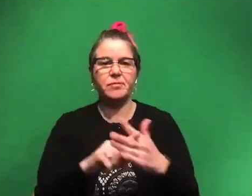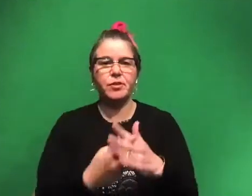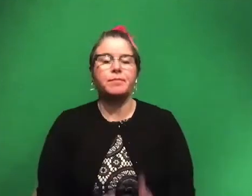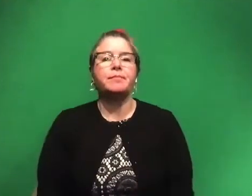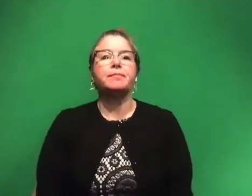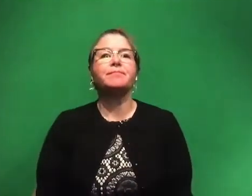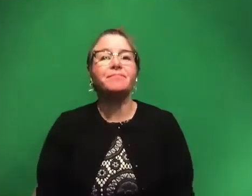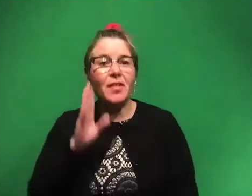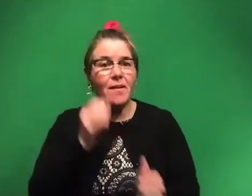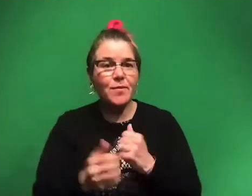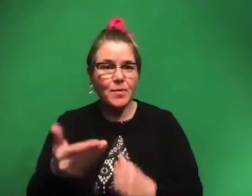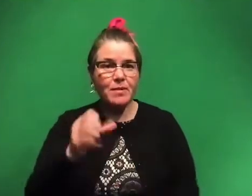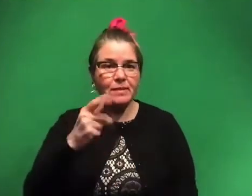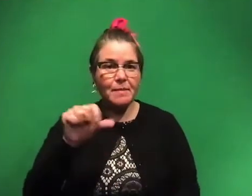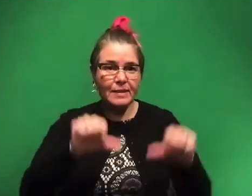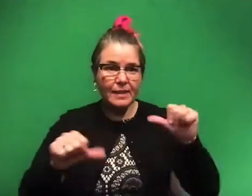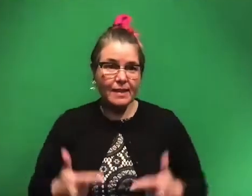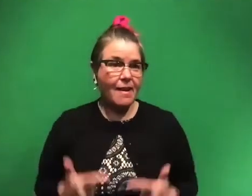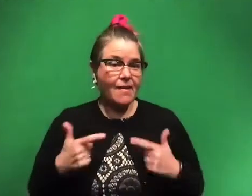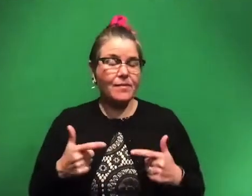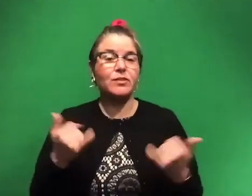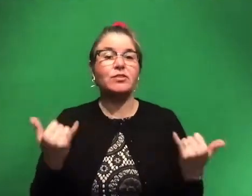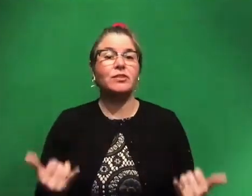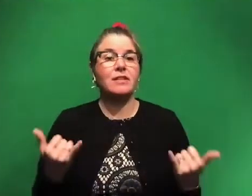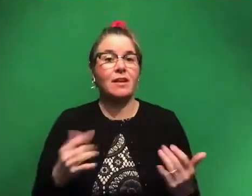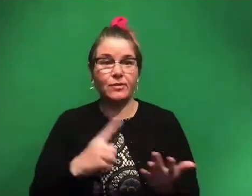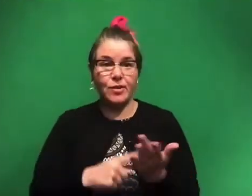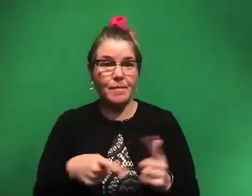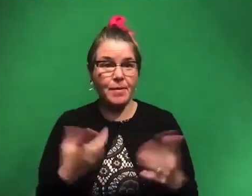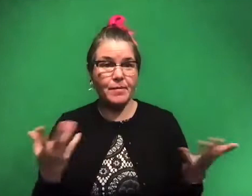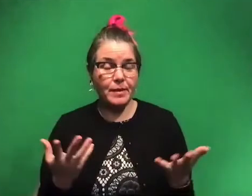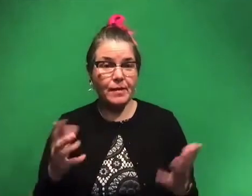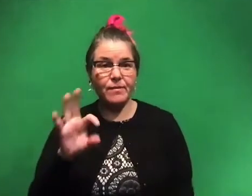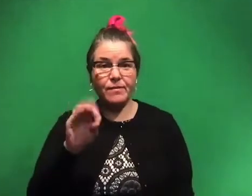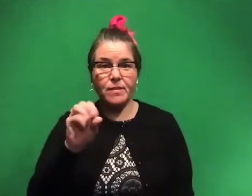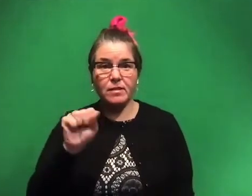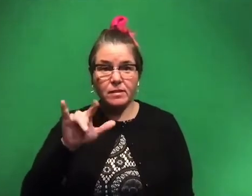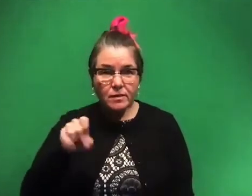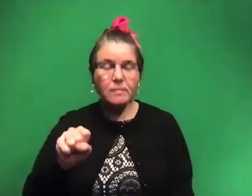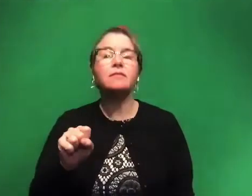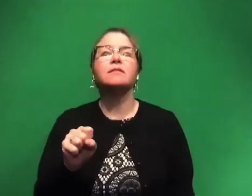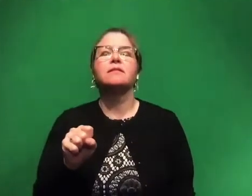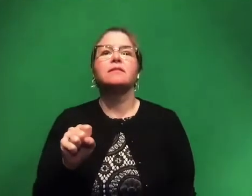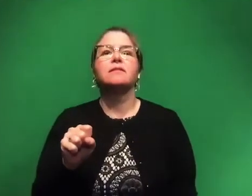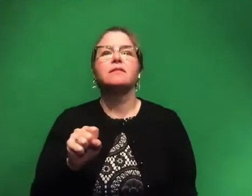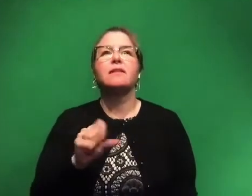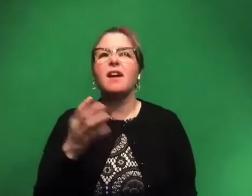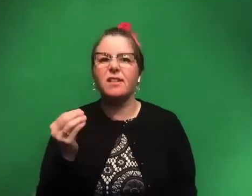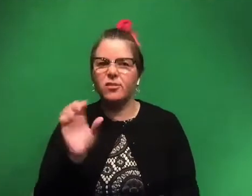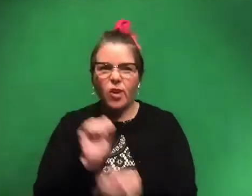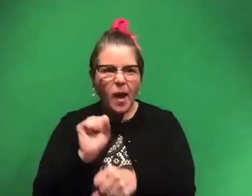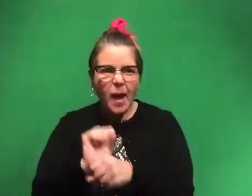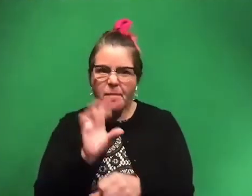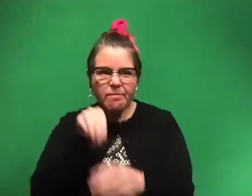Hey everybody, welcome to Skype a Scientist Live. Today we're talking about fossils and all like what that job entails